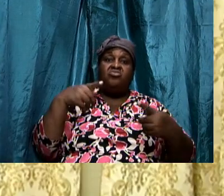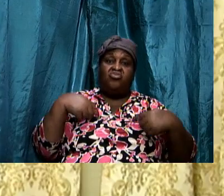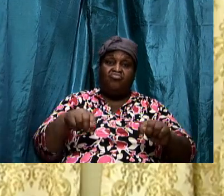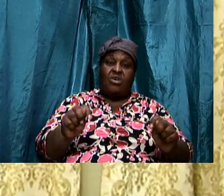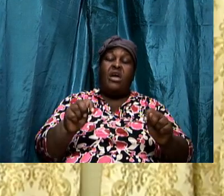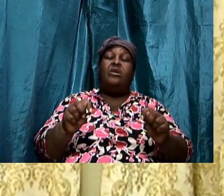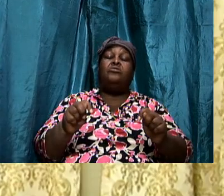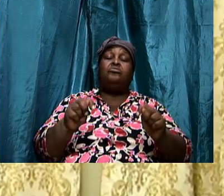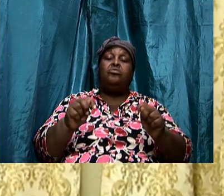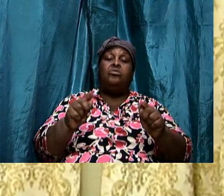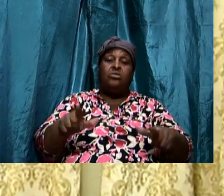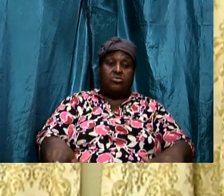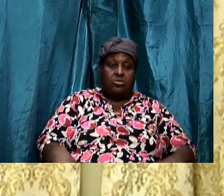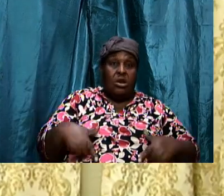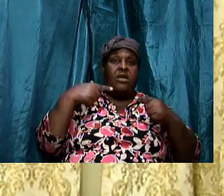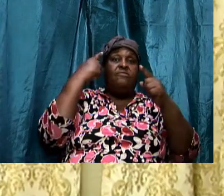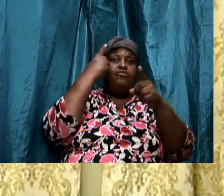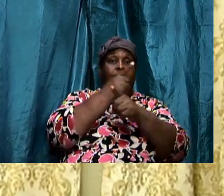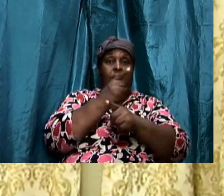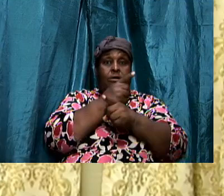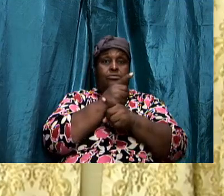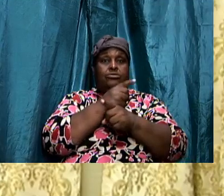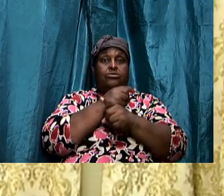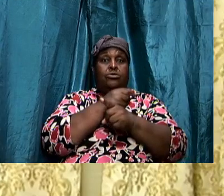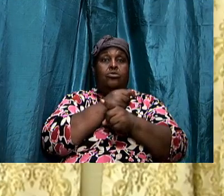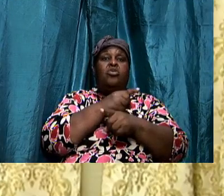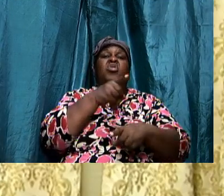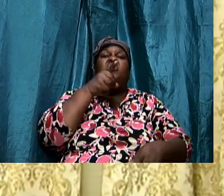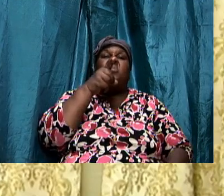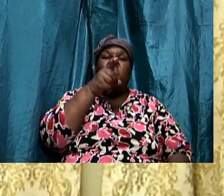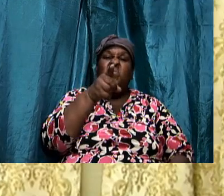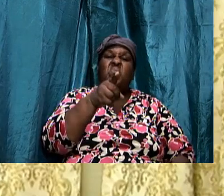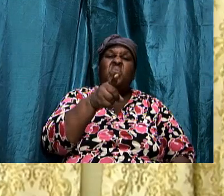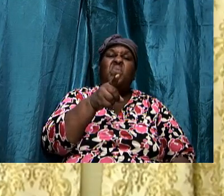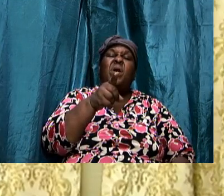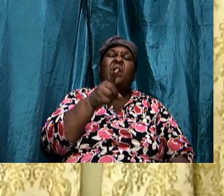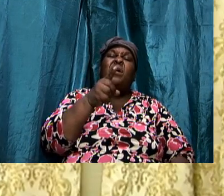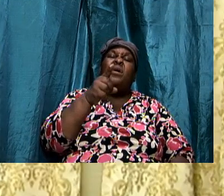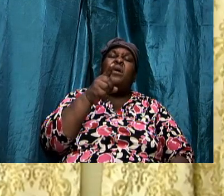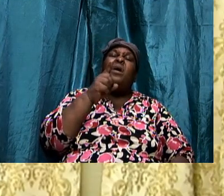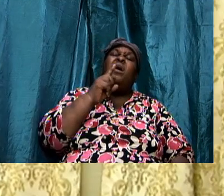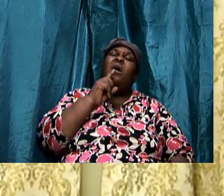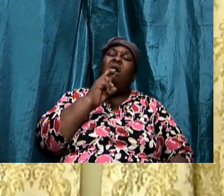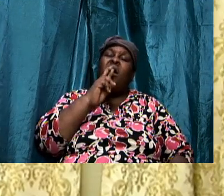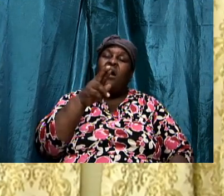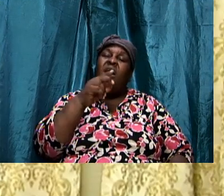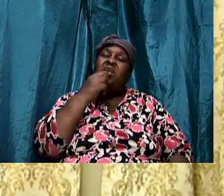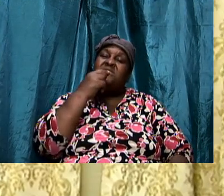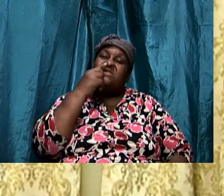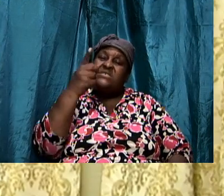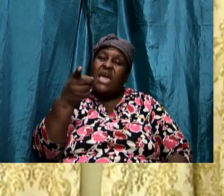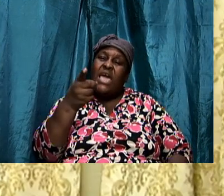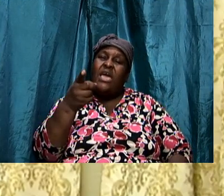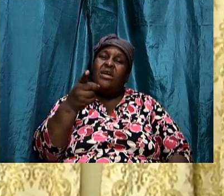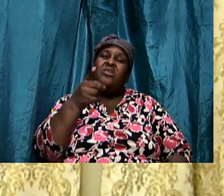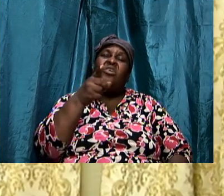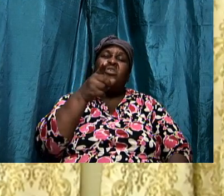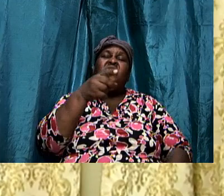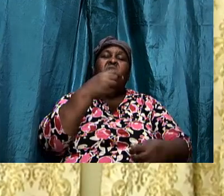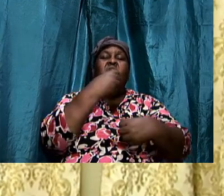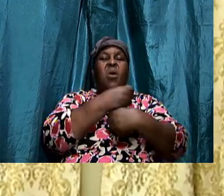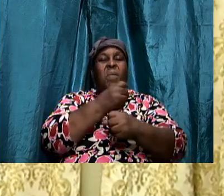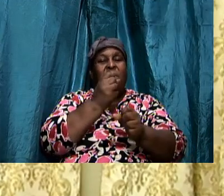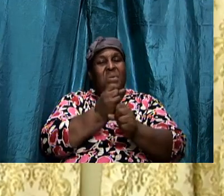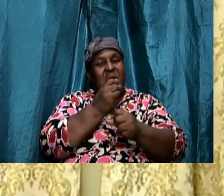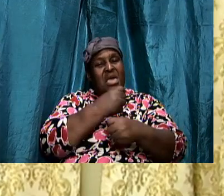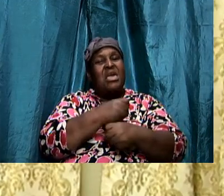do righteous and to live only you are admitting that you are allowing the warfare to get